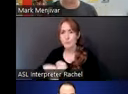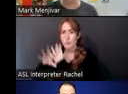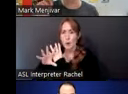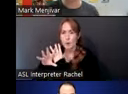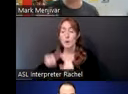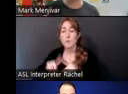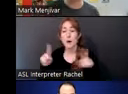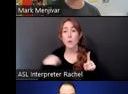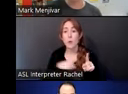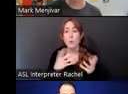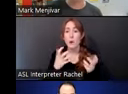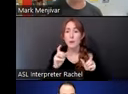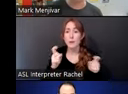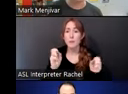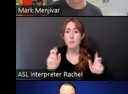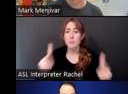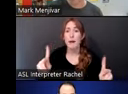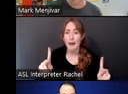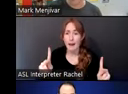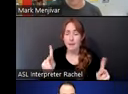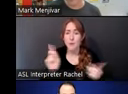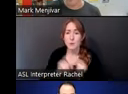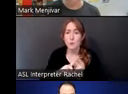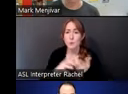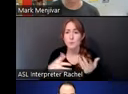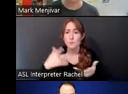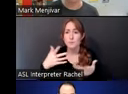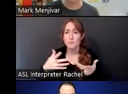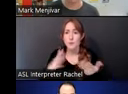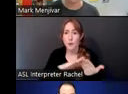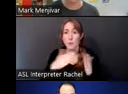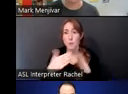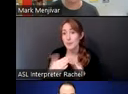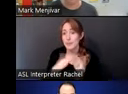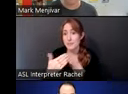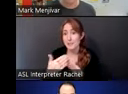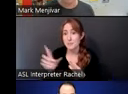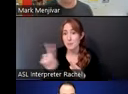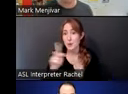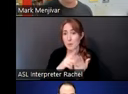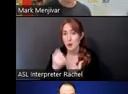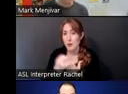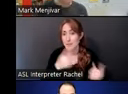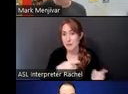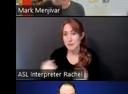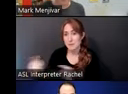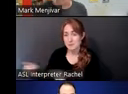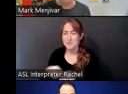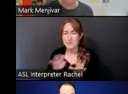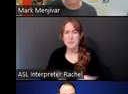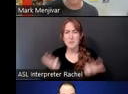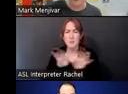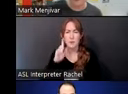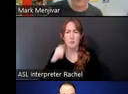first, was really, really important for this project and something that's really, really important for my own practice. This is just a little